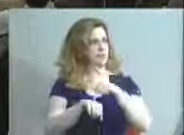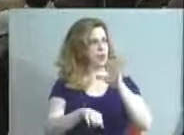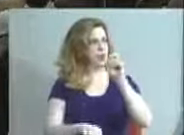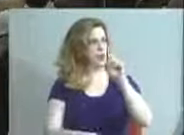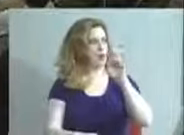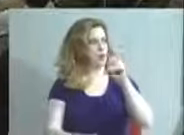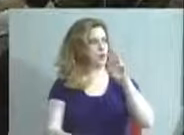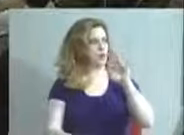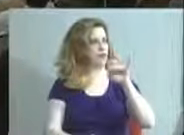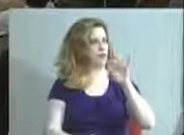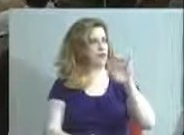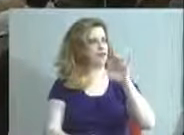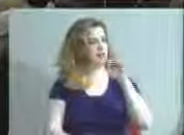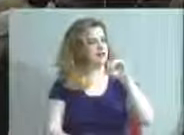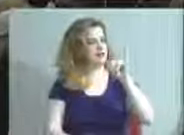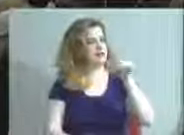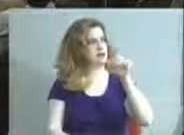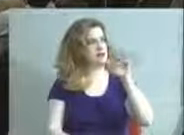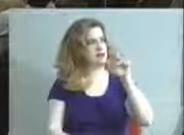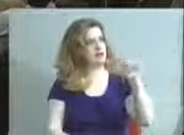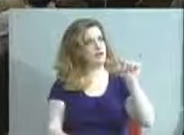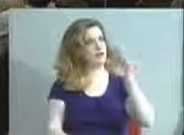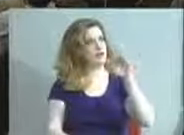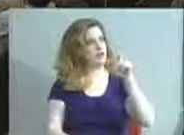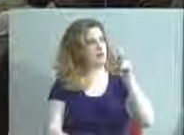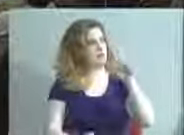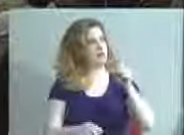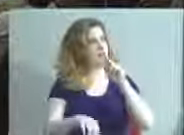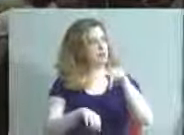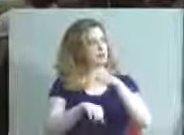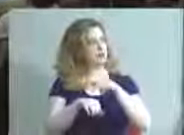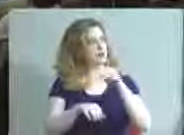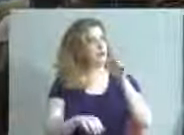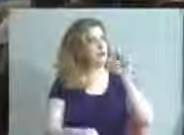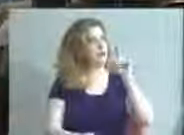and Zachary Eccles, principal of Minor Lane Elementary